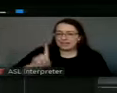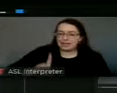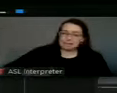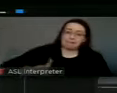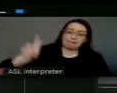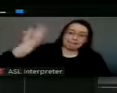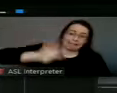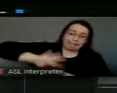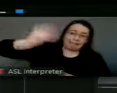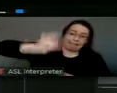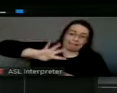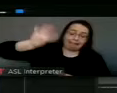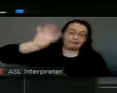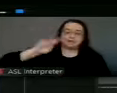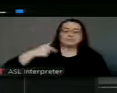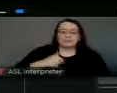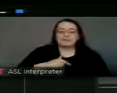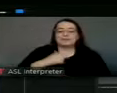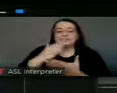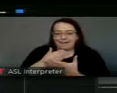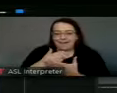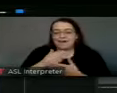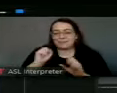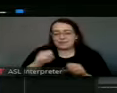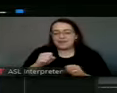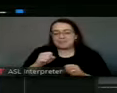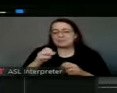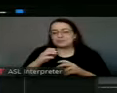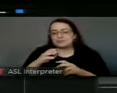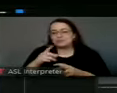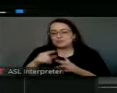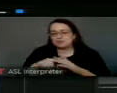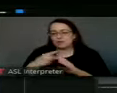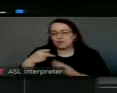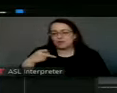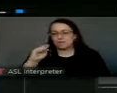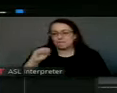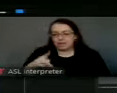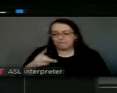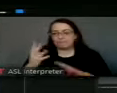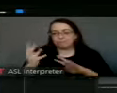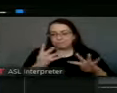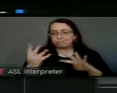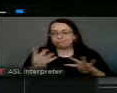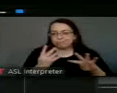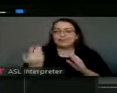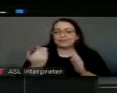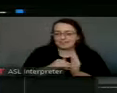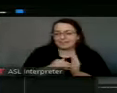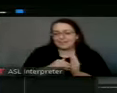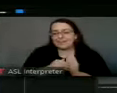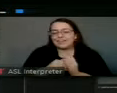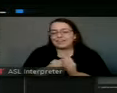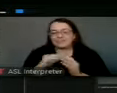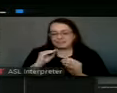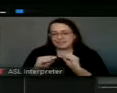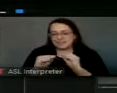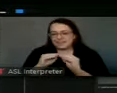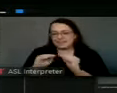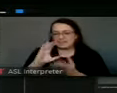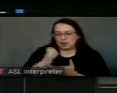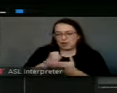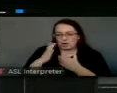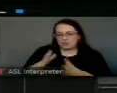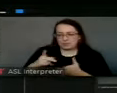something like that. We are back pumping again. We just started delivering lake water again today. The contractor's